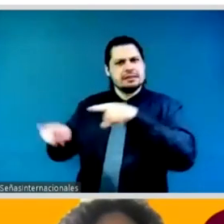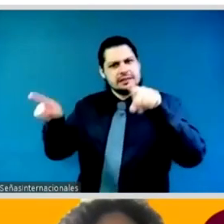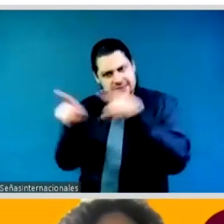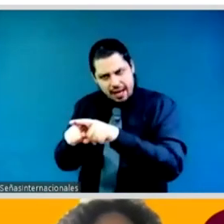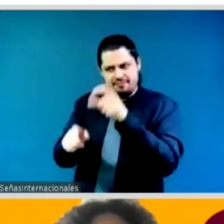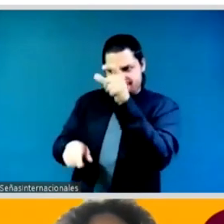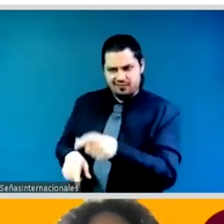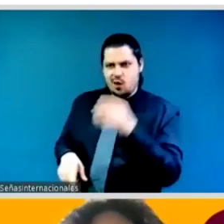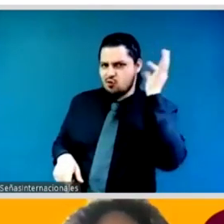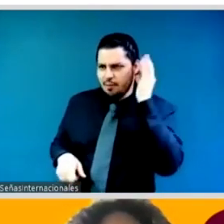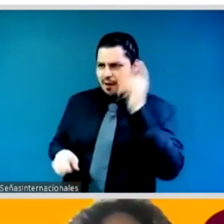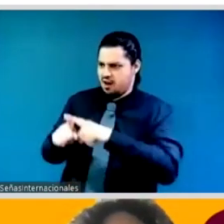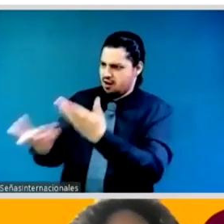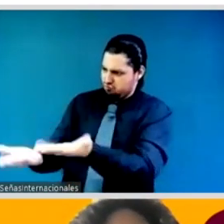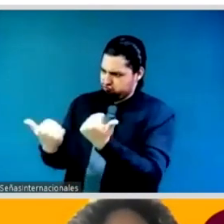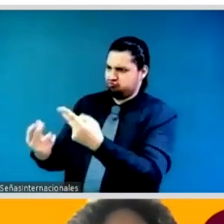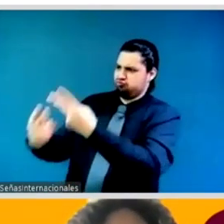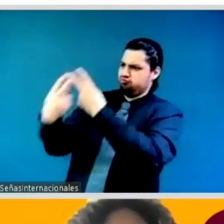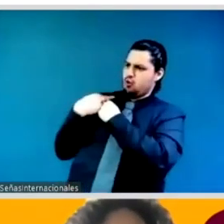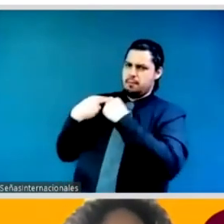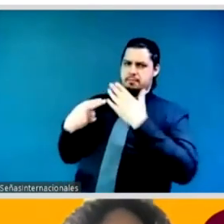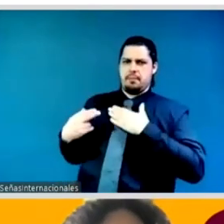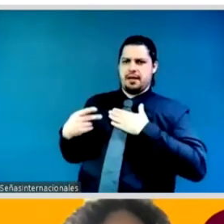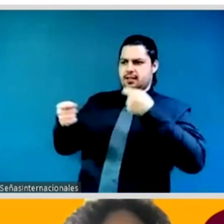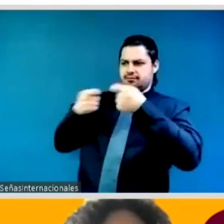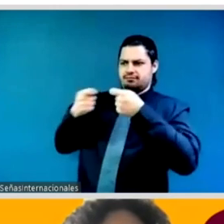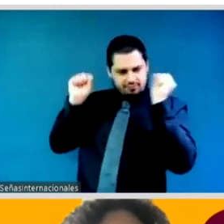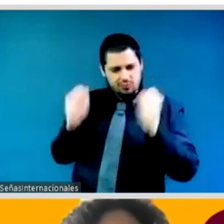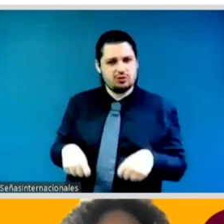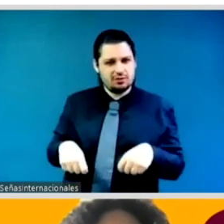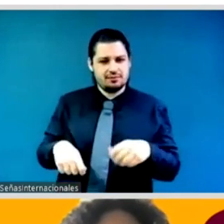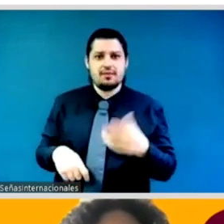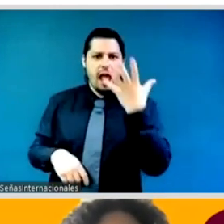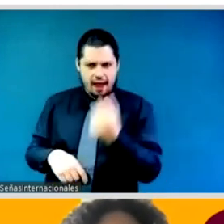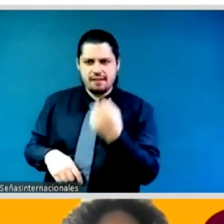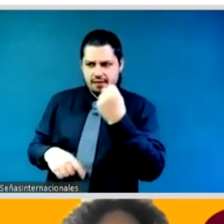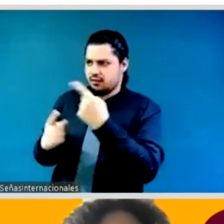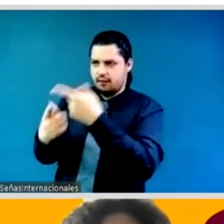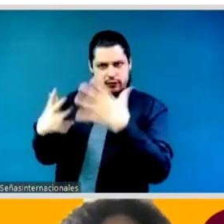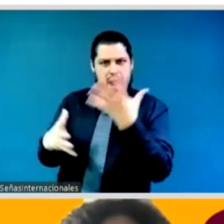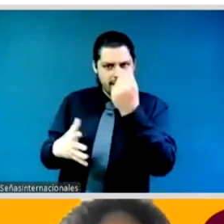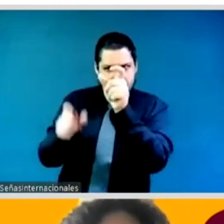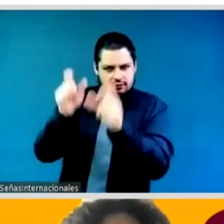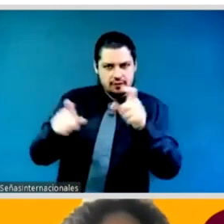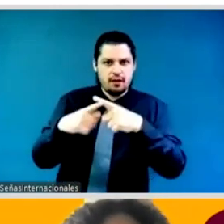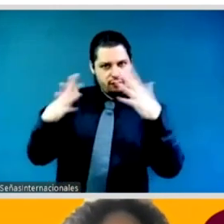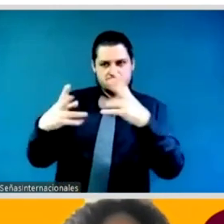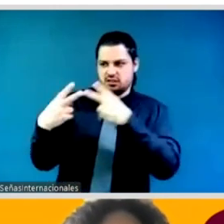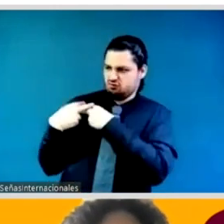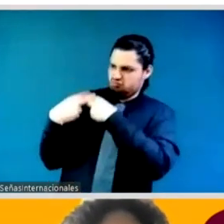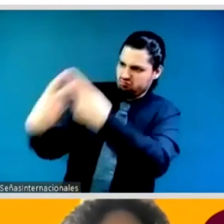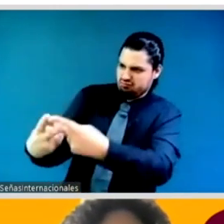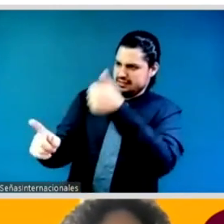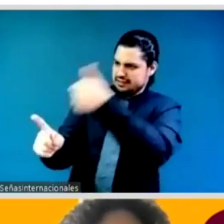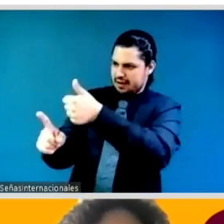said the greater danger for most of us lies not in setting our aim too high and falling short but